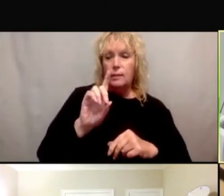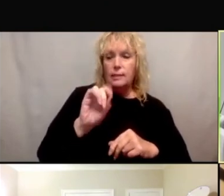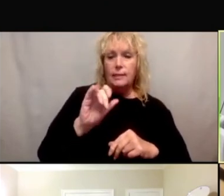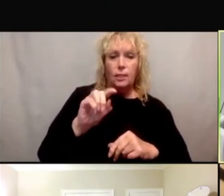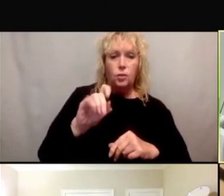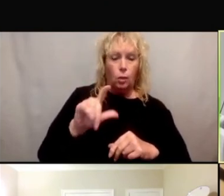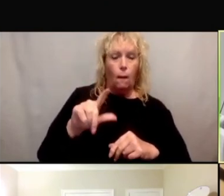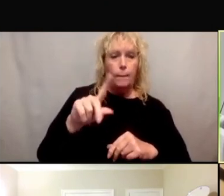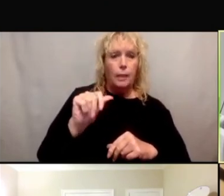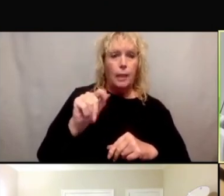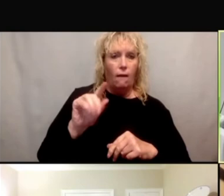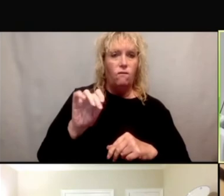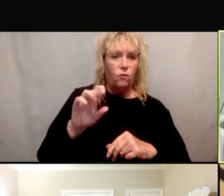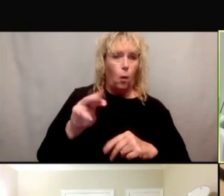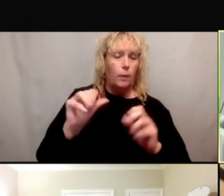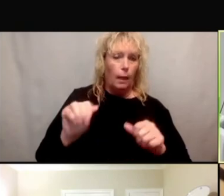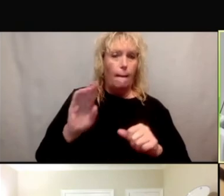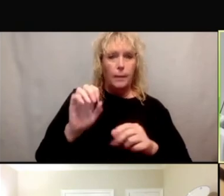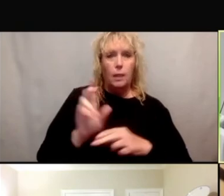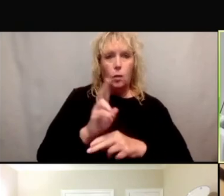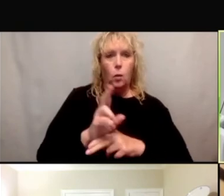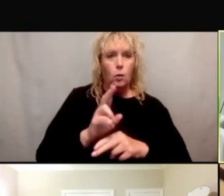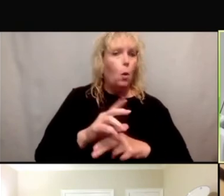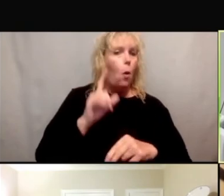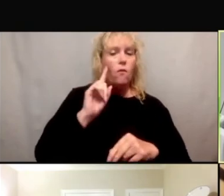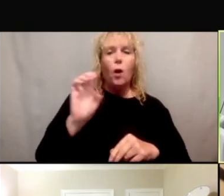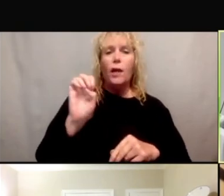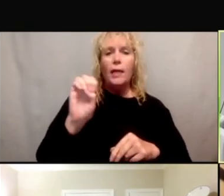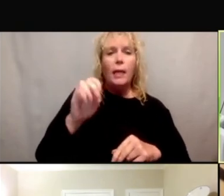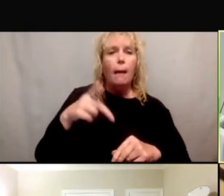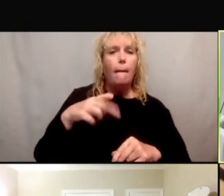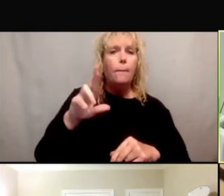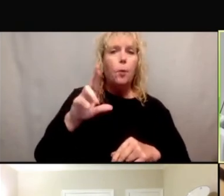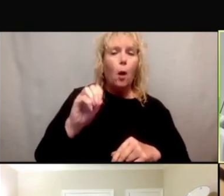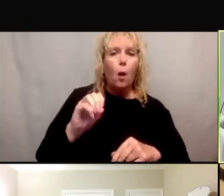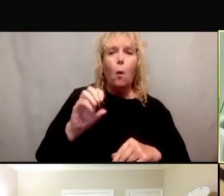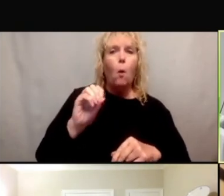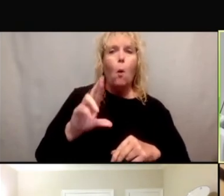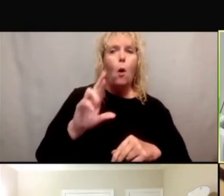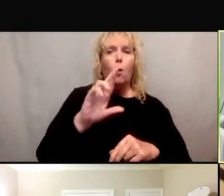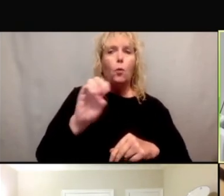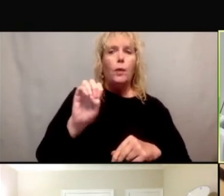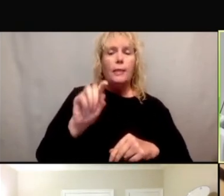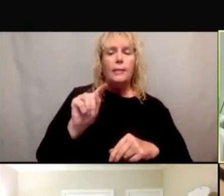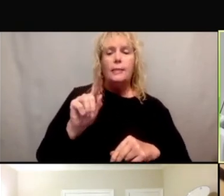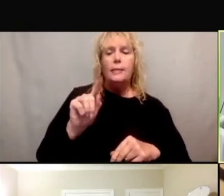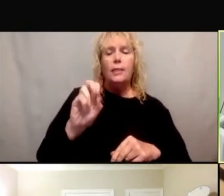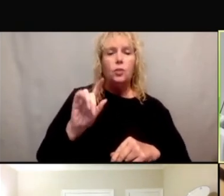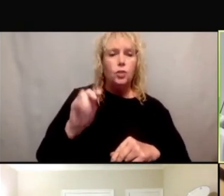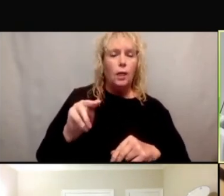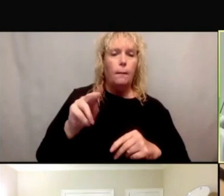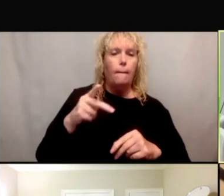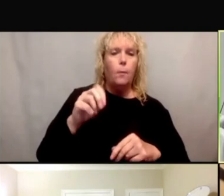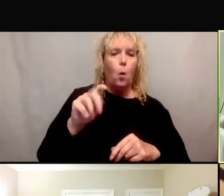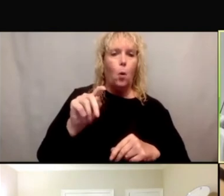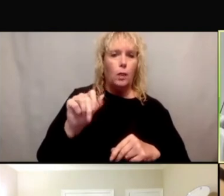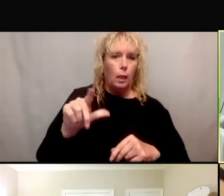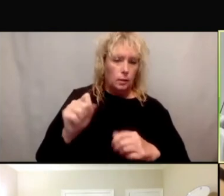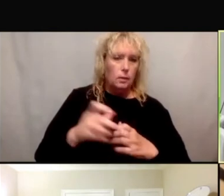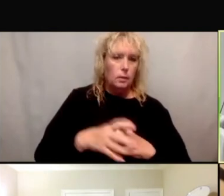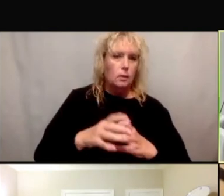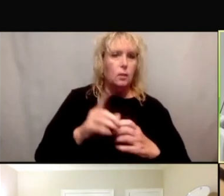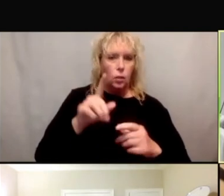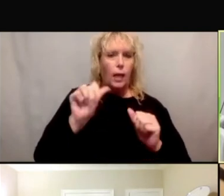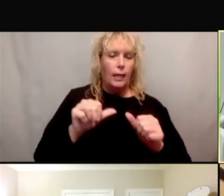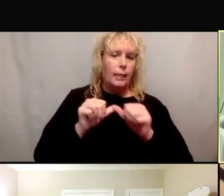virtual child visits, or even for e-pros or, or retention portals designed to keep someone engaged with continuing in a